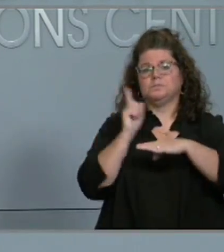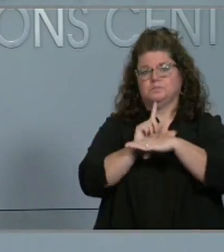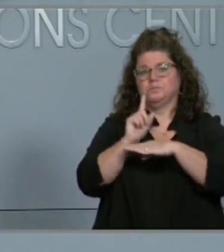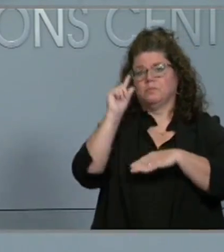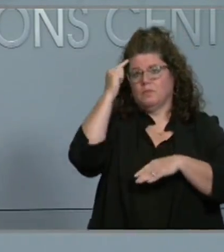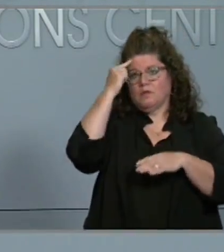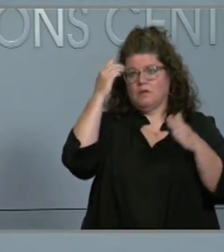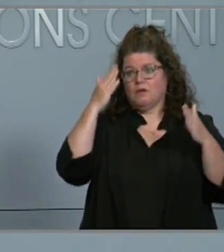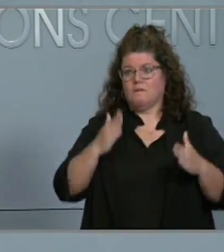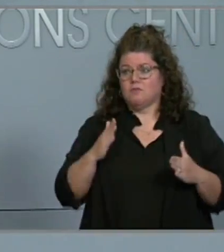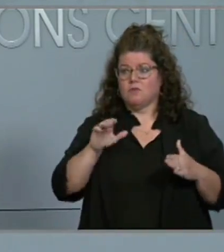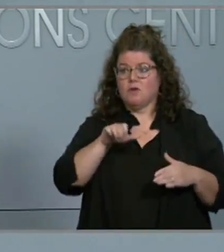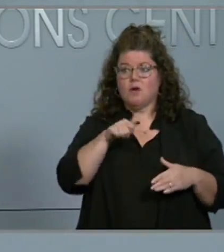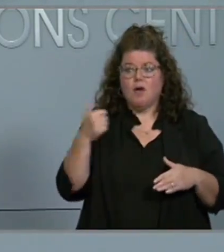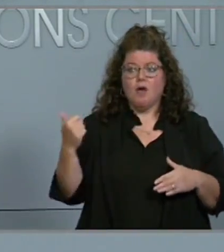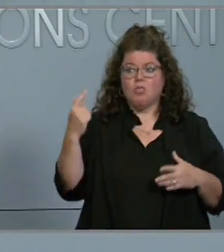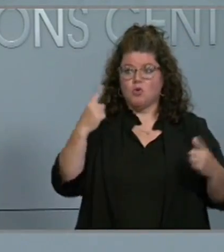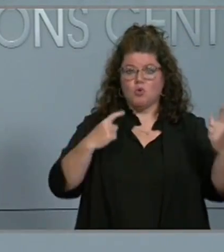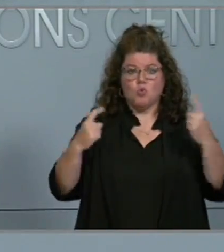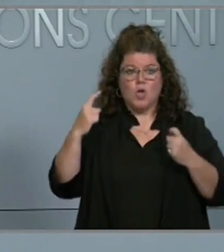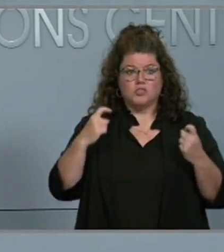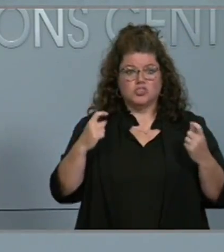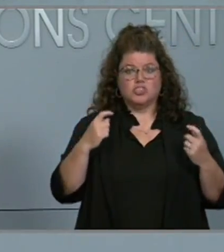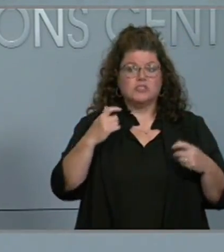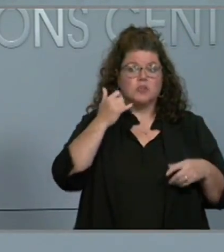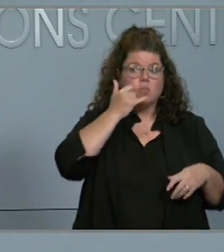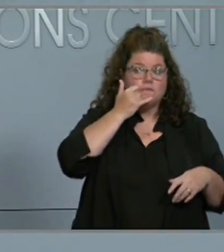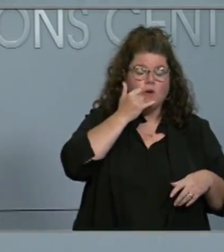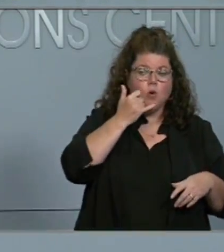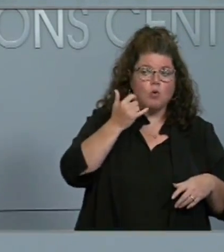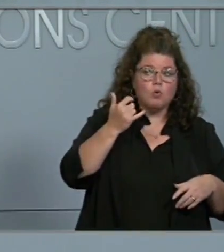So do we have any questions from anyone on the phone?